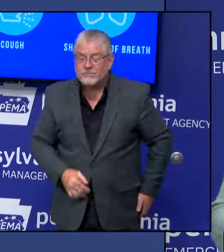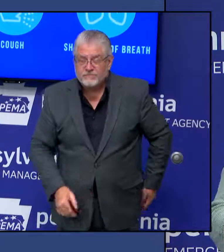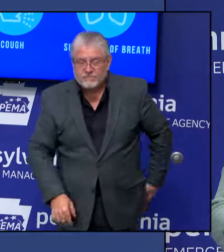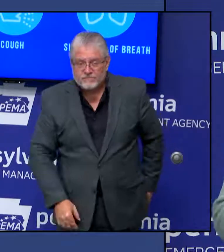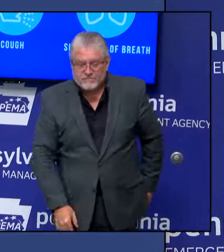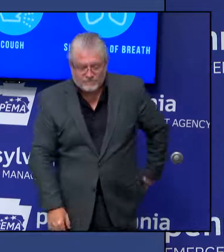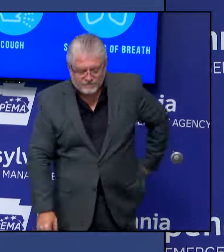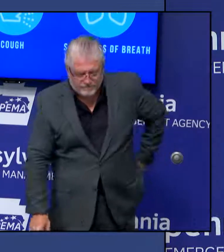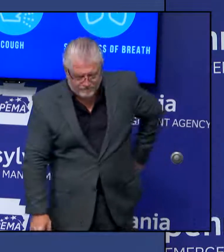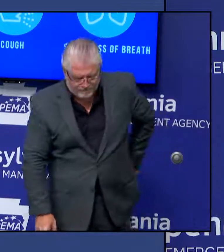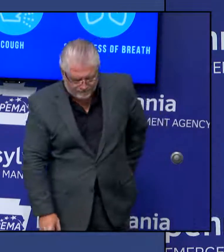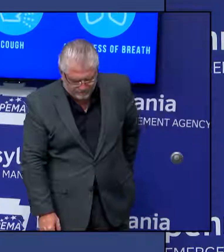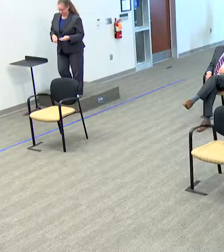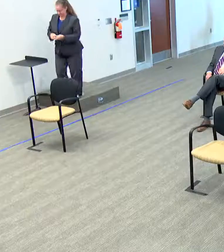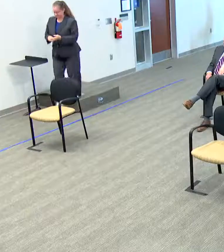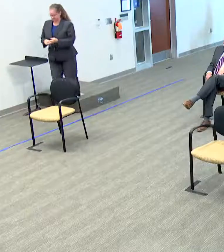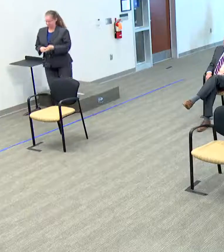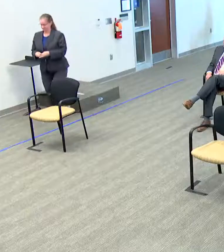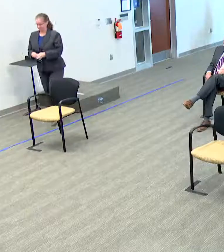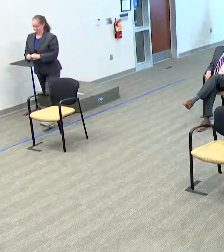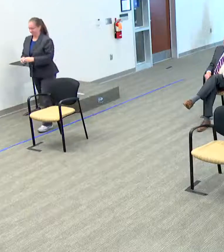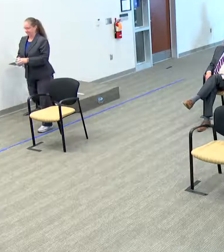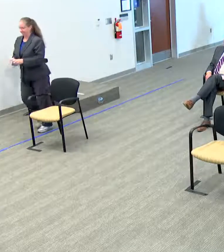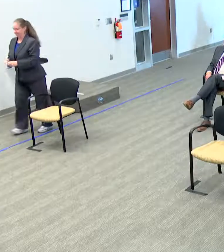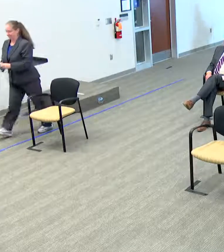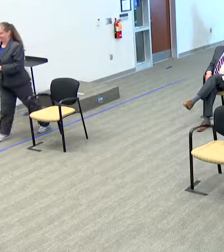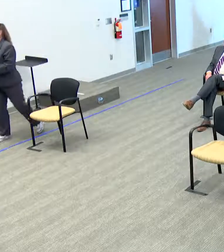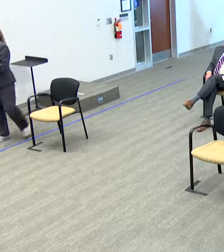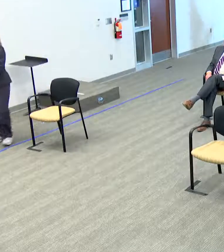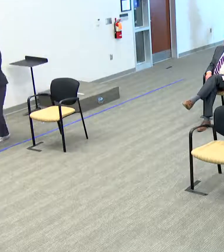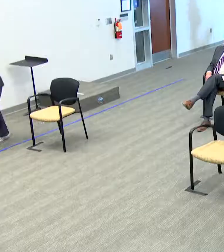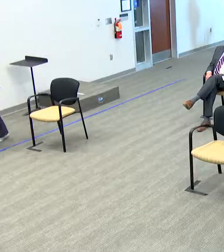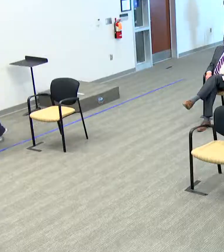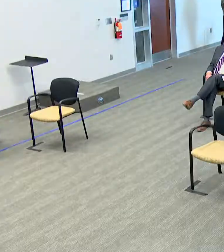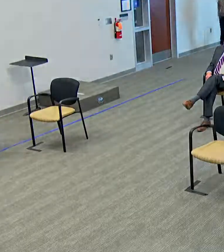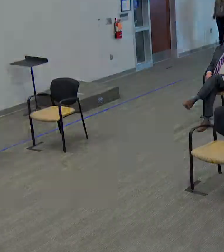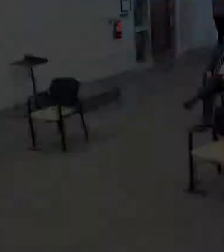you. Thank you.